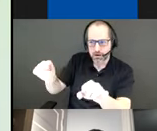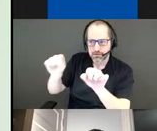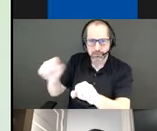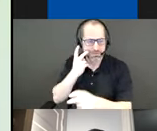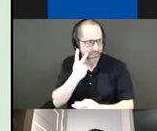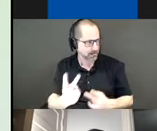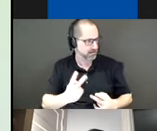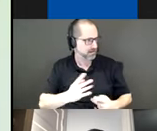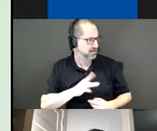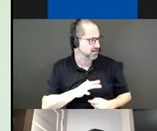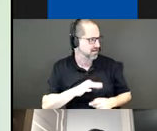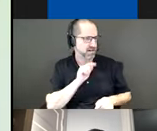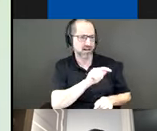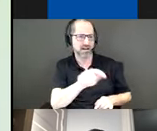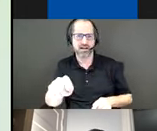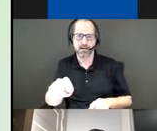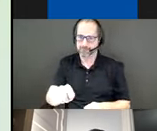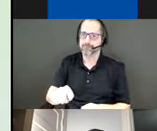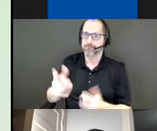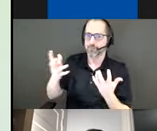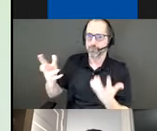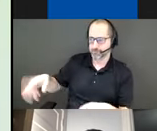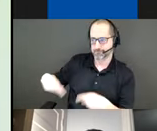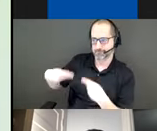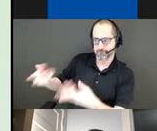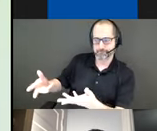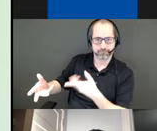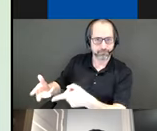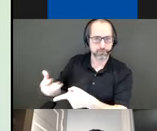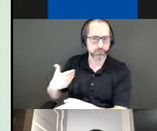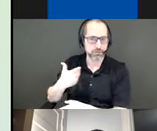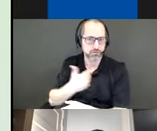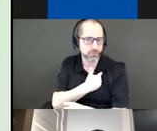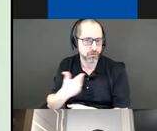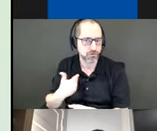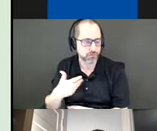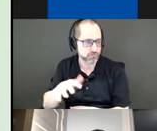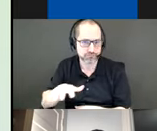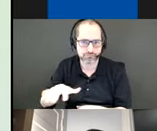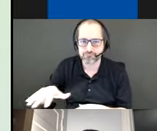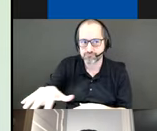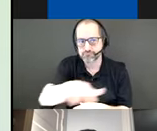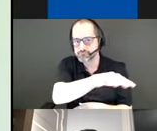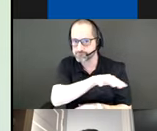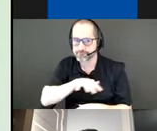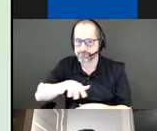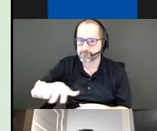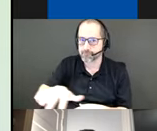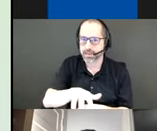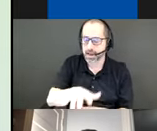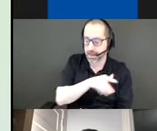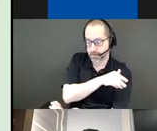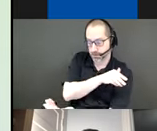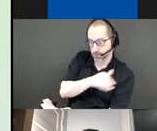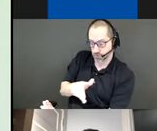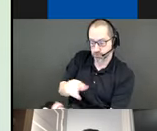across the whole of Toronto and also really close to the